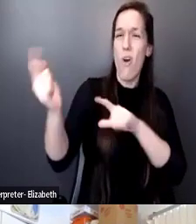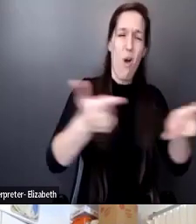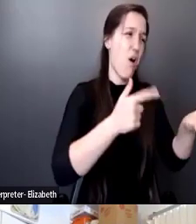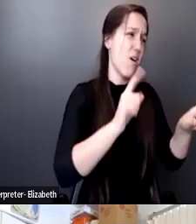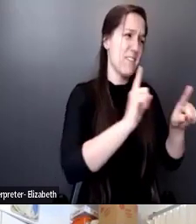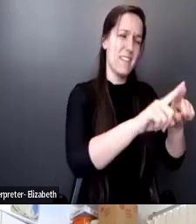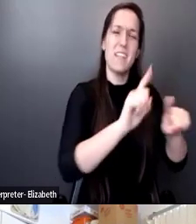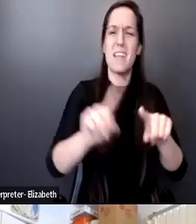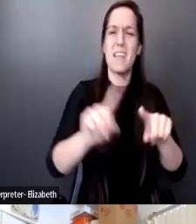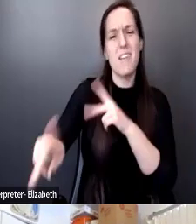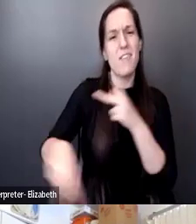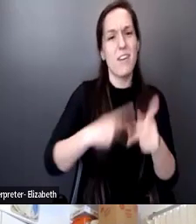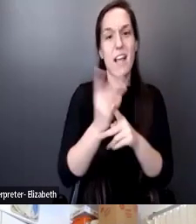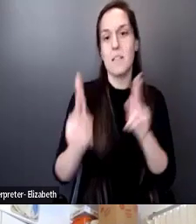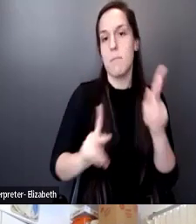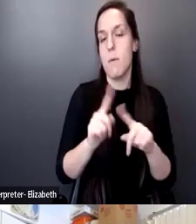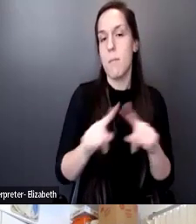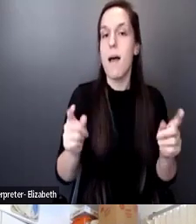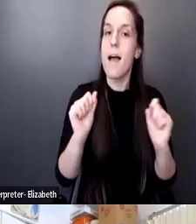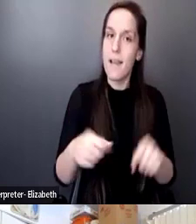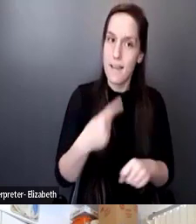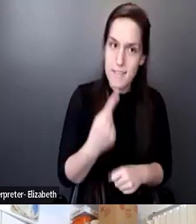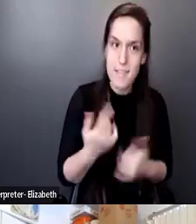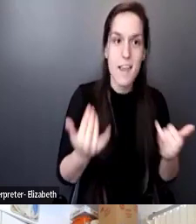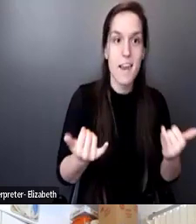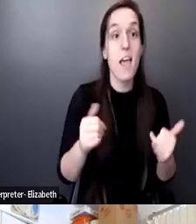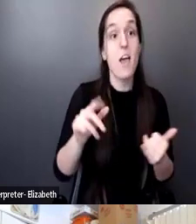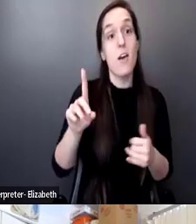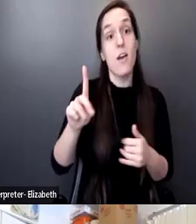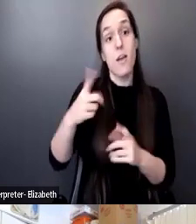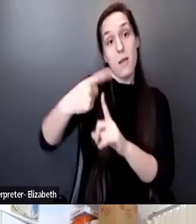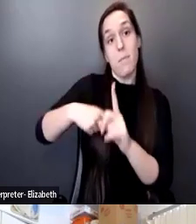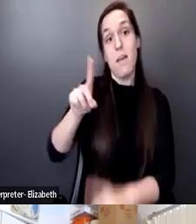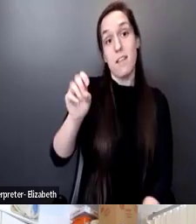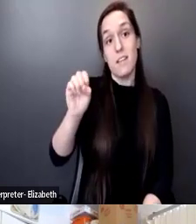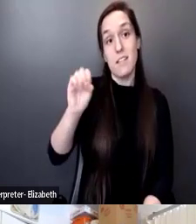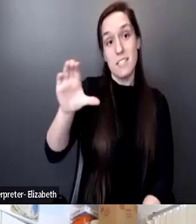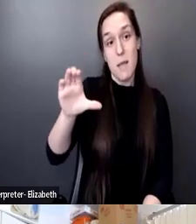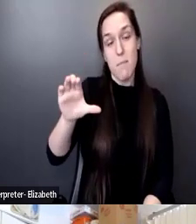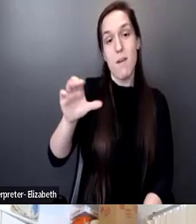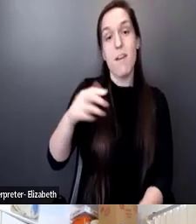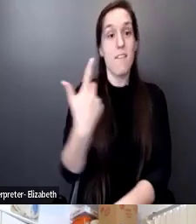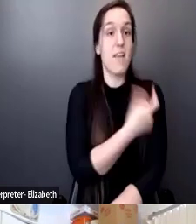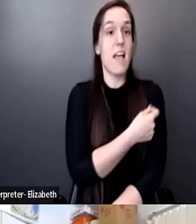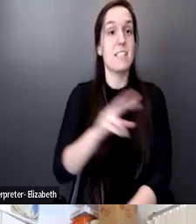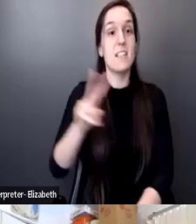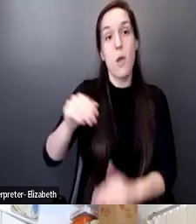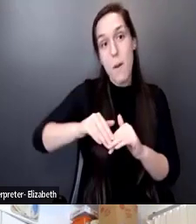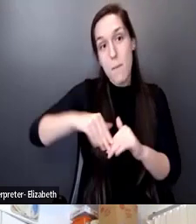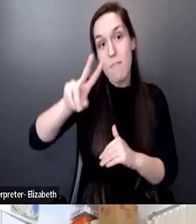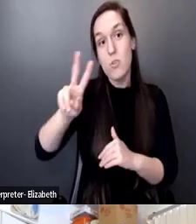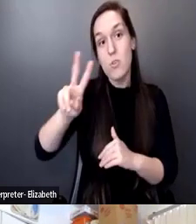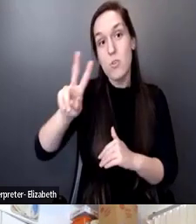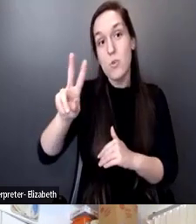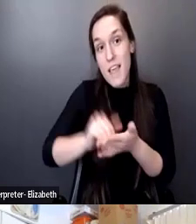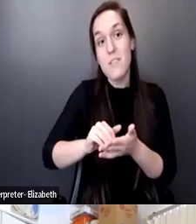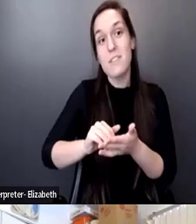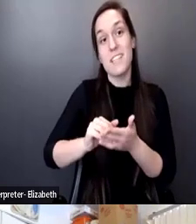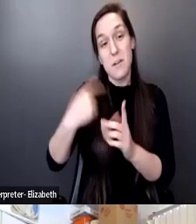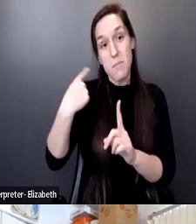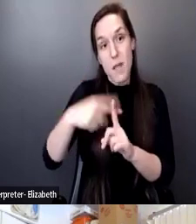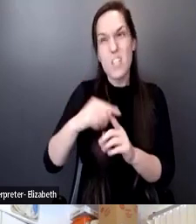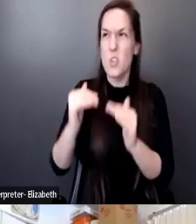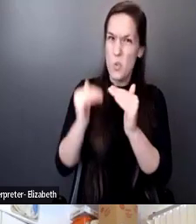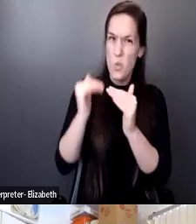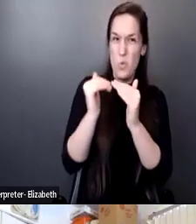But, you know, I can just say to you in the month of December, I vaccinated 2,000 plus immigrants, almost 3,000,